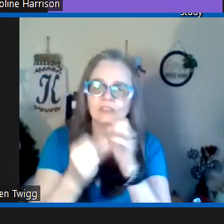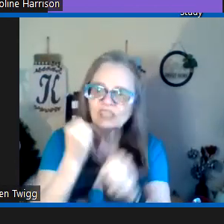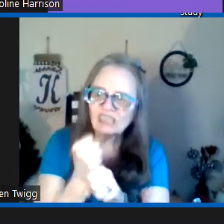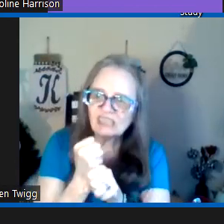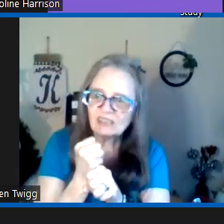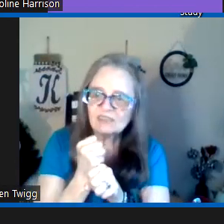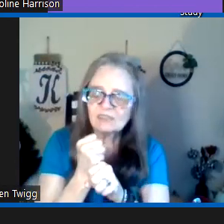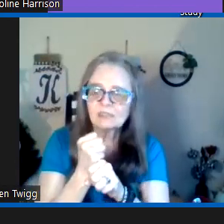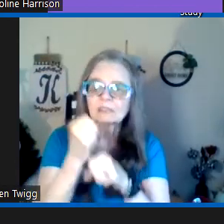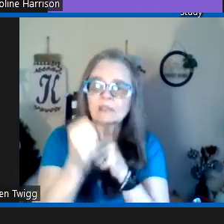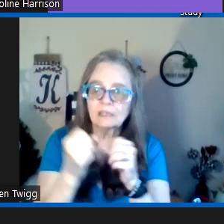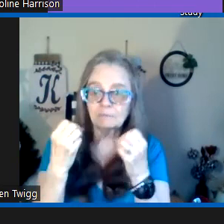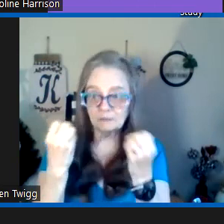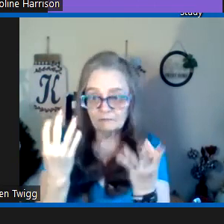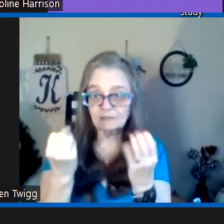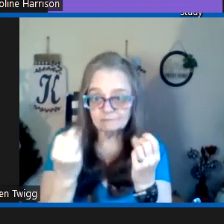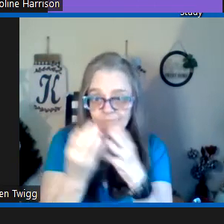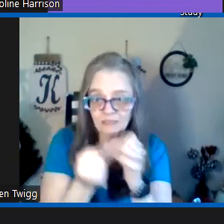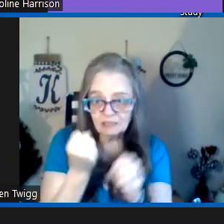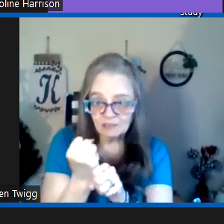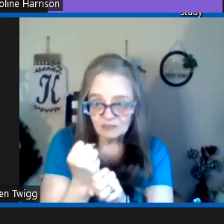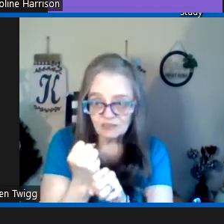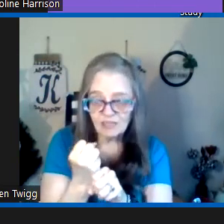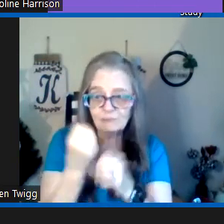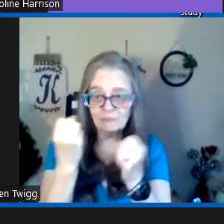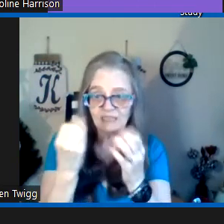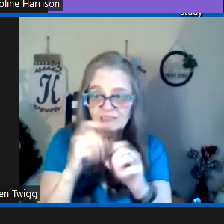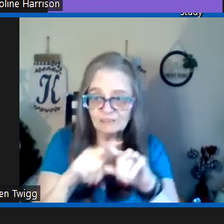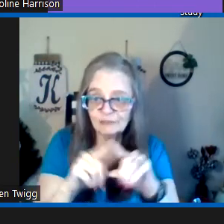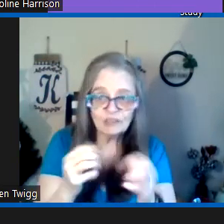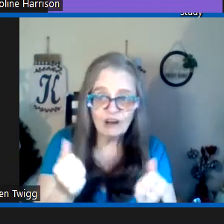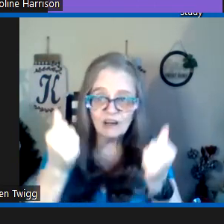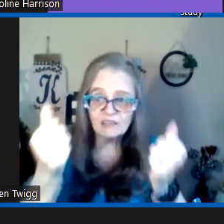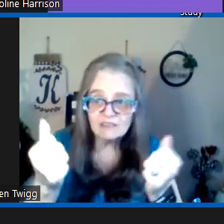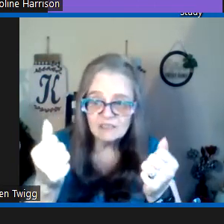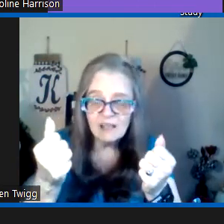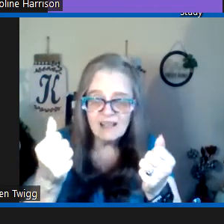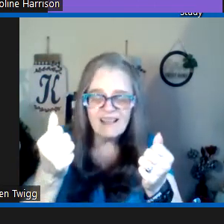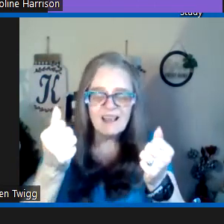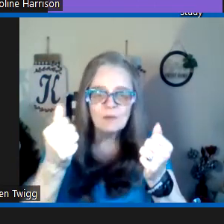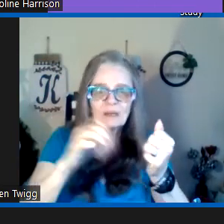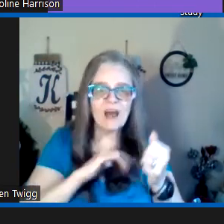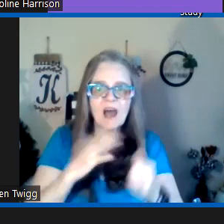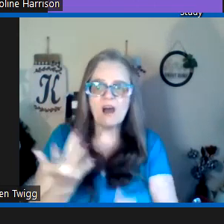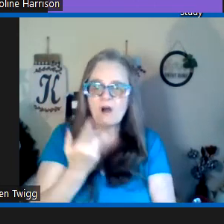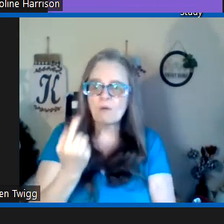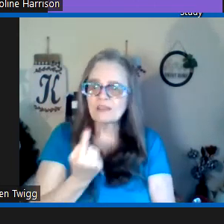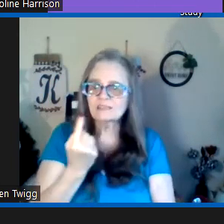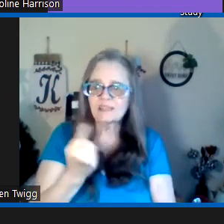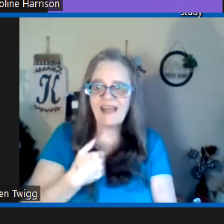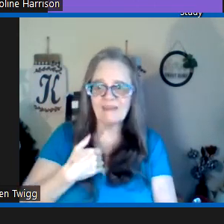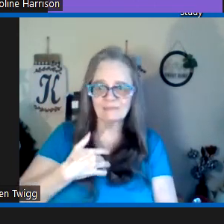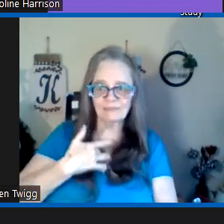for years and i've been around many years and many different cars but i